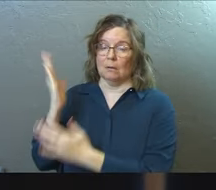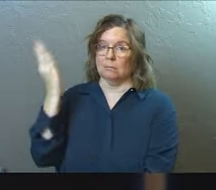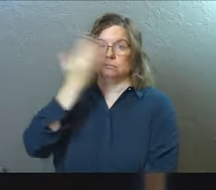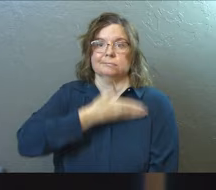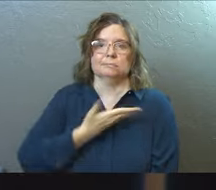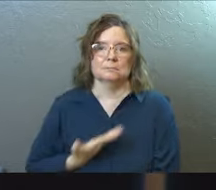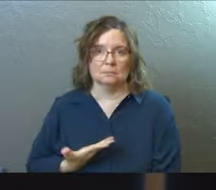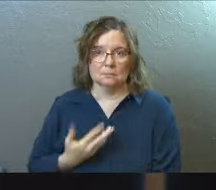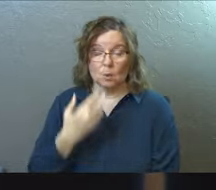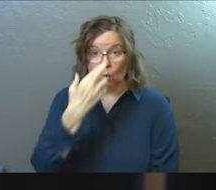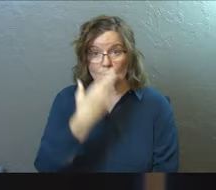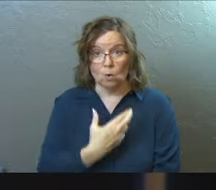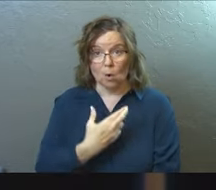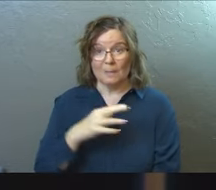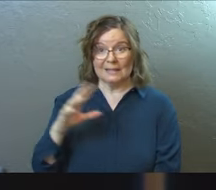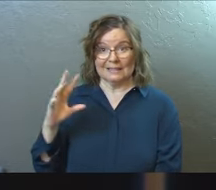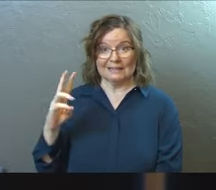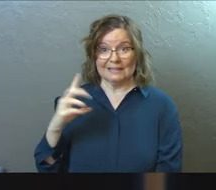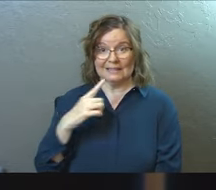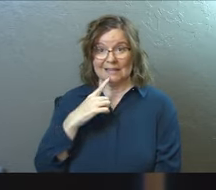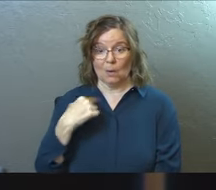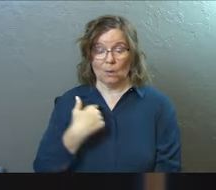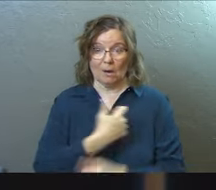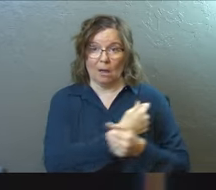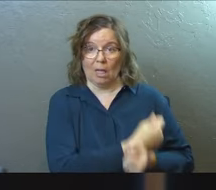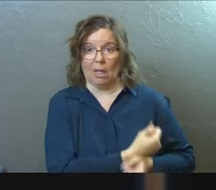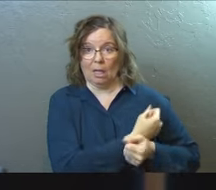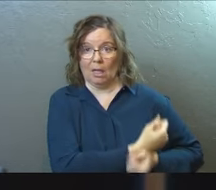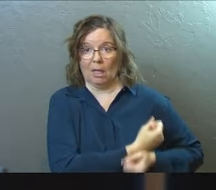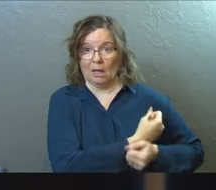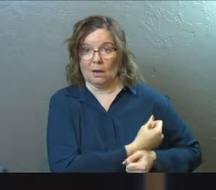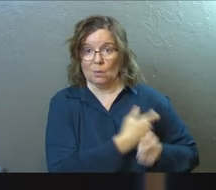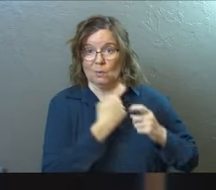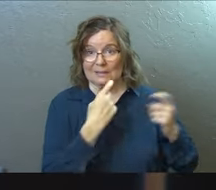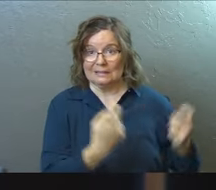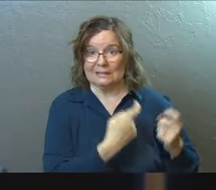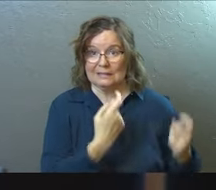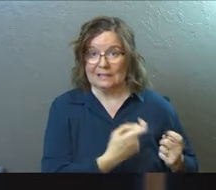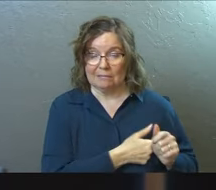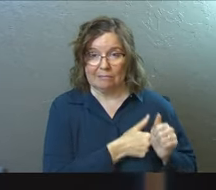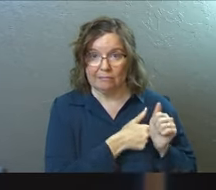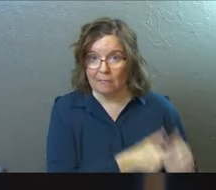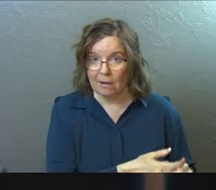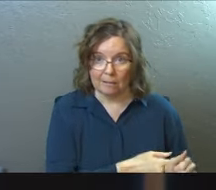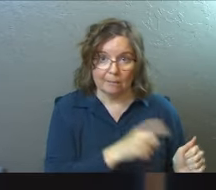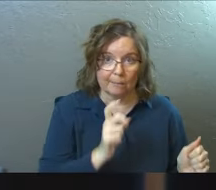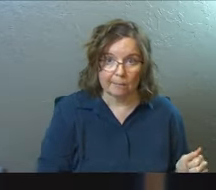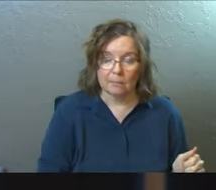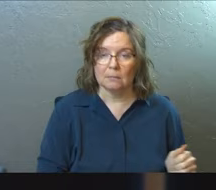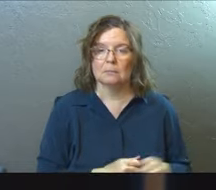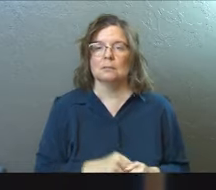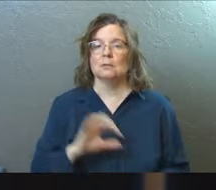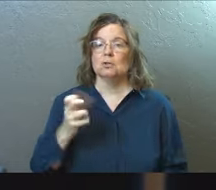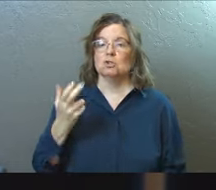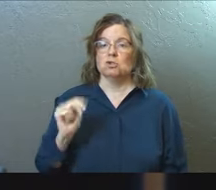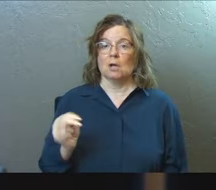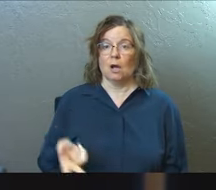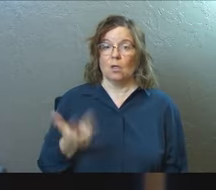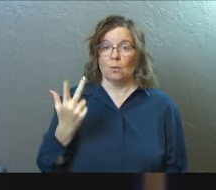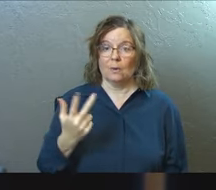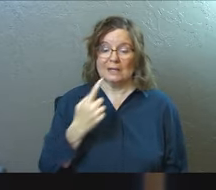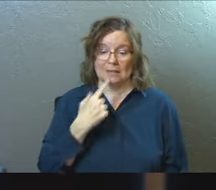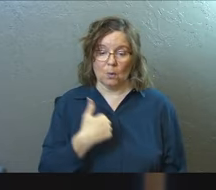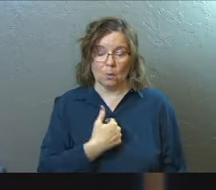Romans 6 says that we were a slave to sin. We did everything sin told us to do. John 3 said that we were